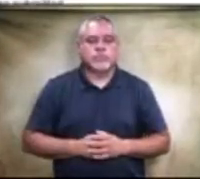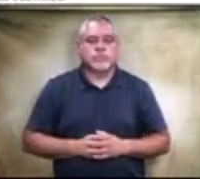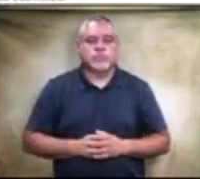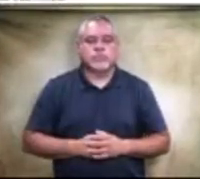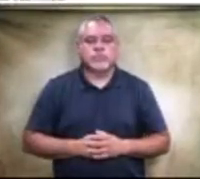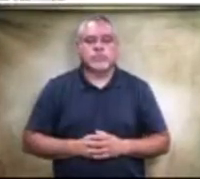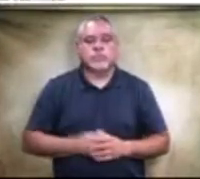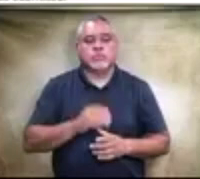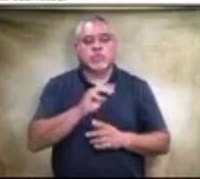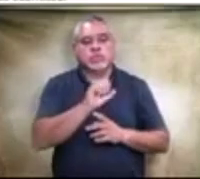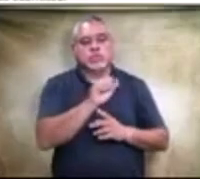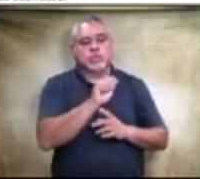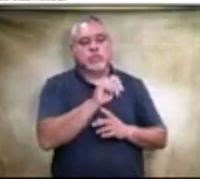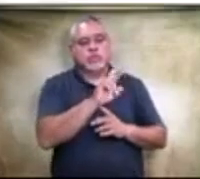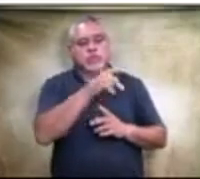Samaripa?